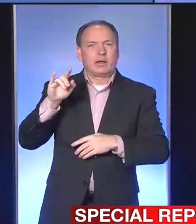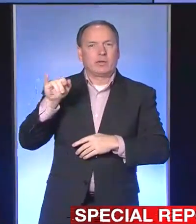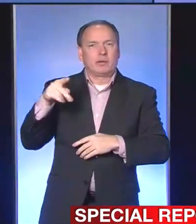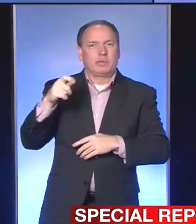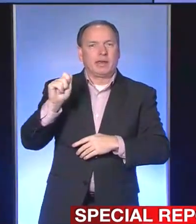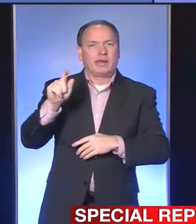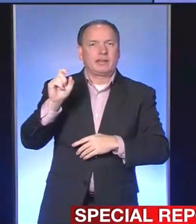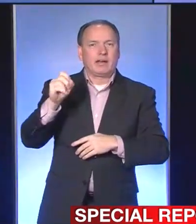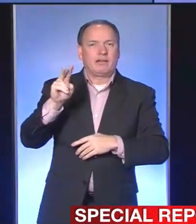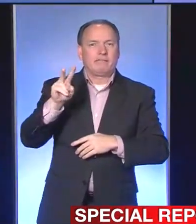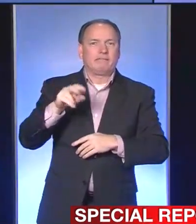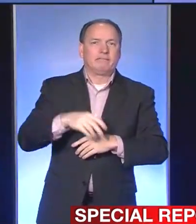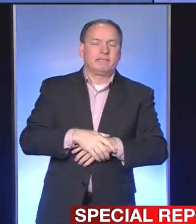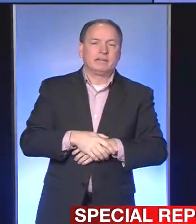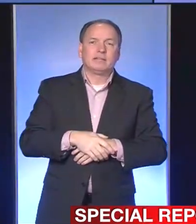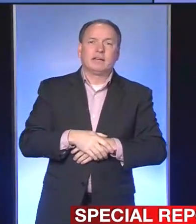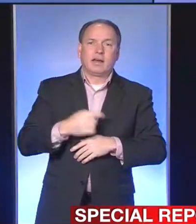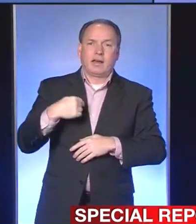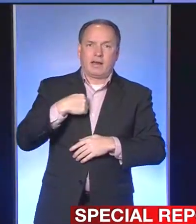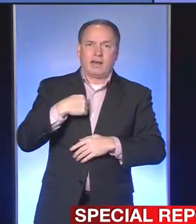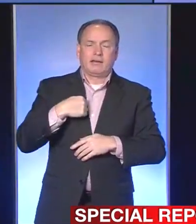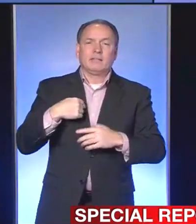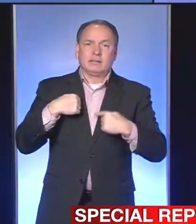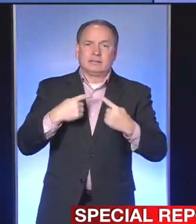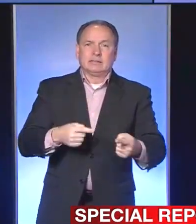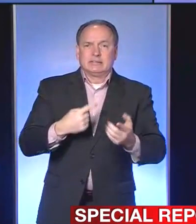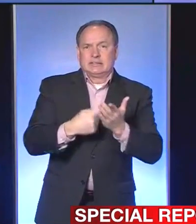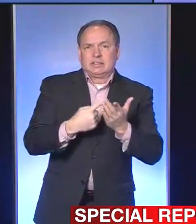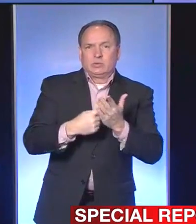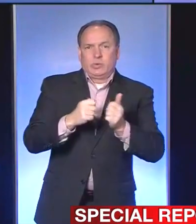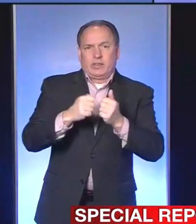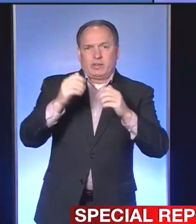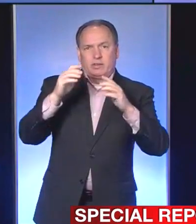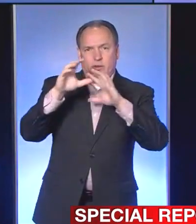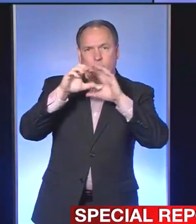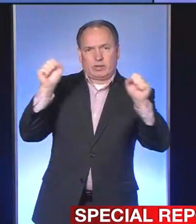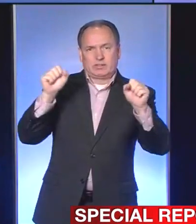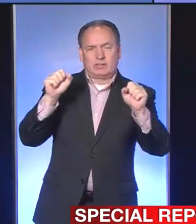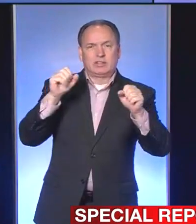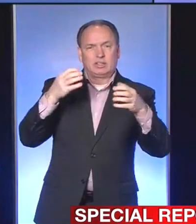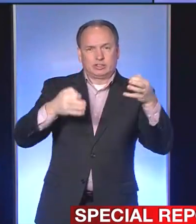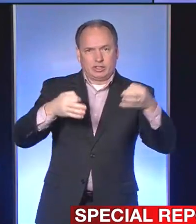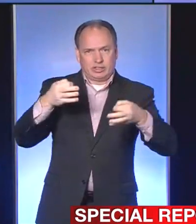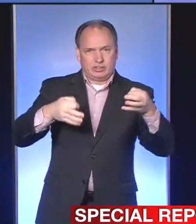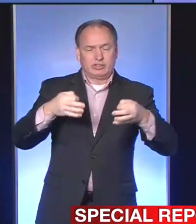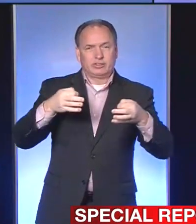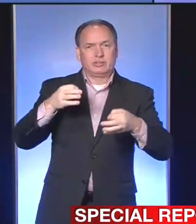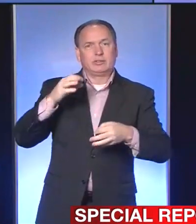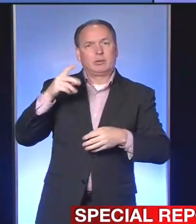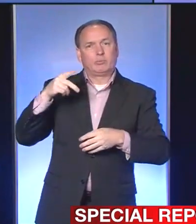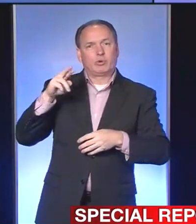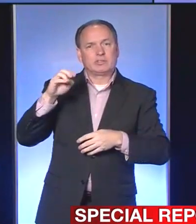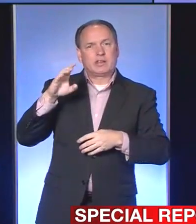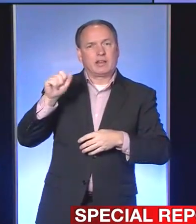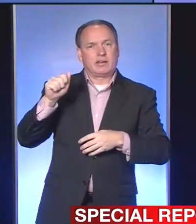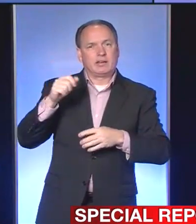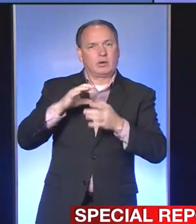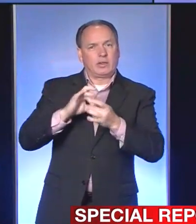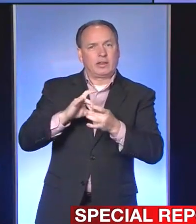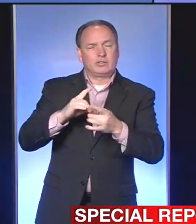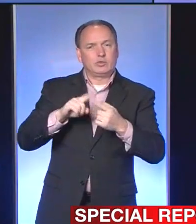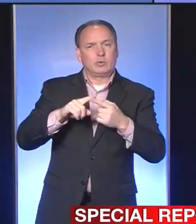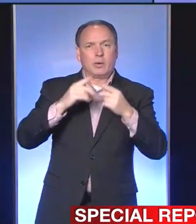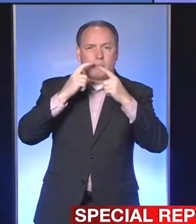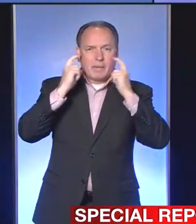Now I've had some discussions with President Judge Triscilla regarding masks because we actually, even prior to the governor's order,